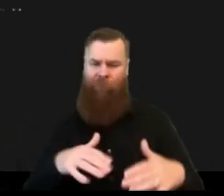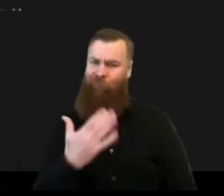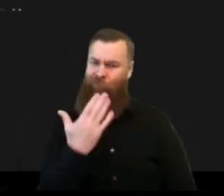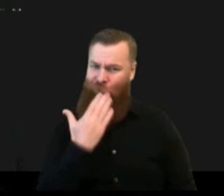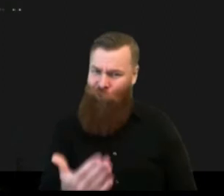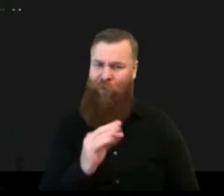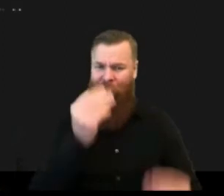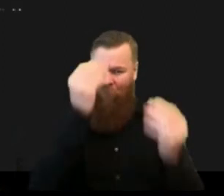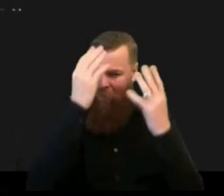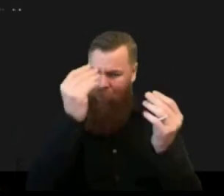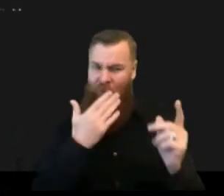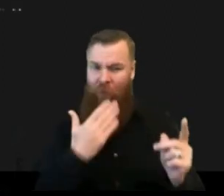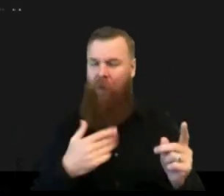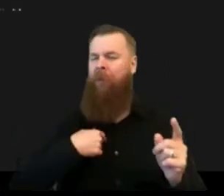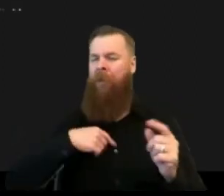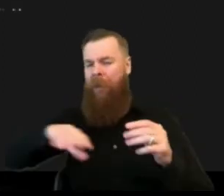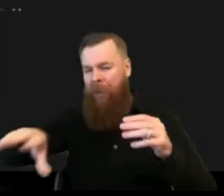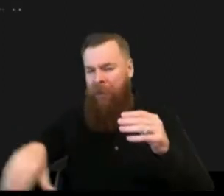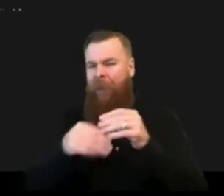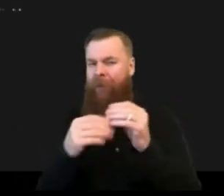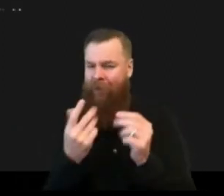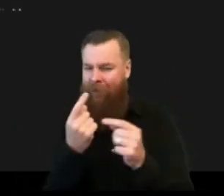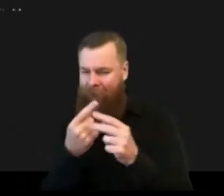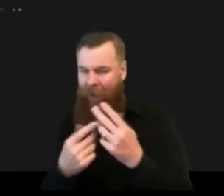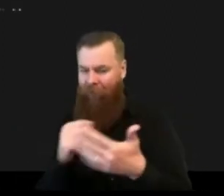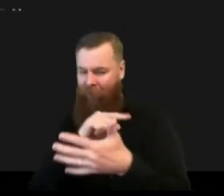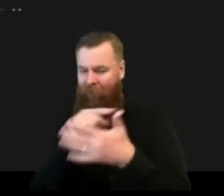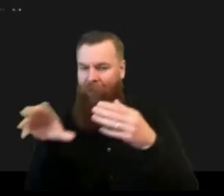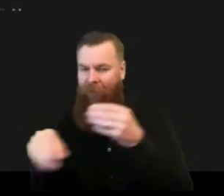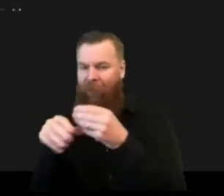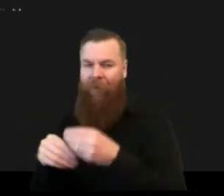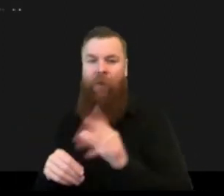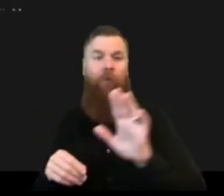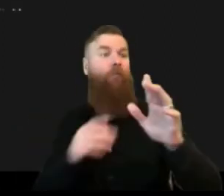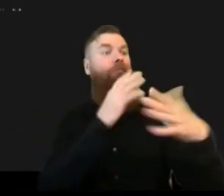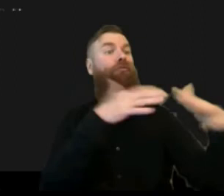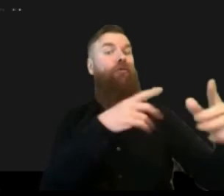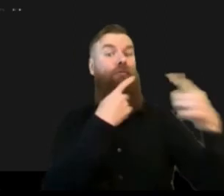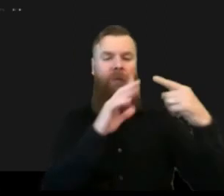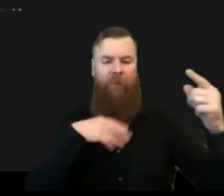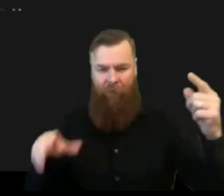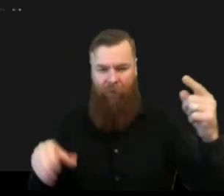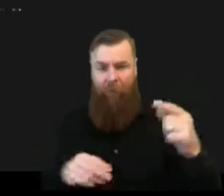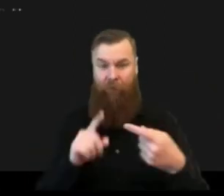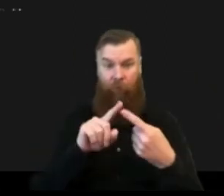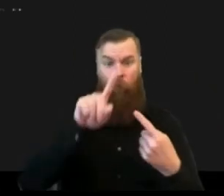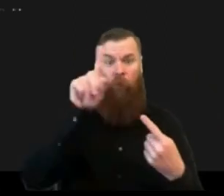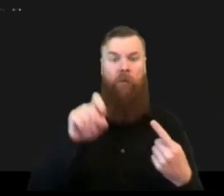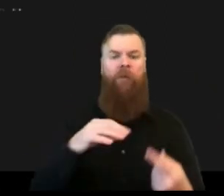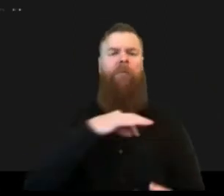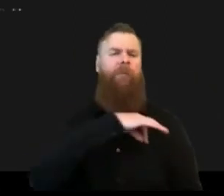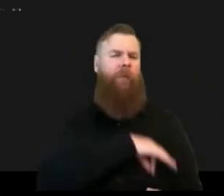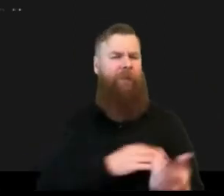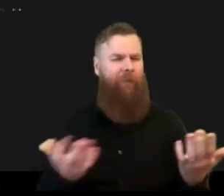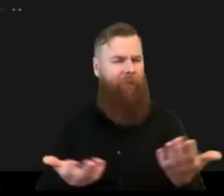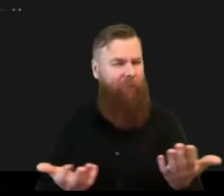um related to um what are some of the benefits so we had similar answers to the ones that marianella's